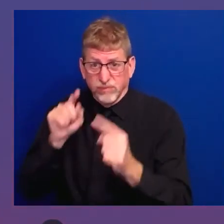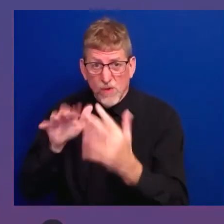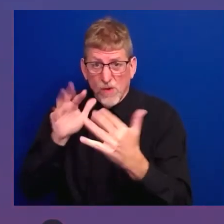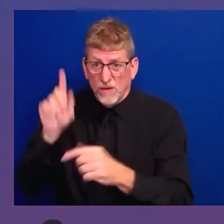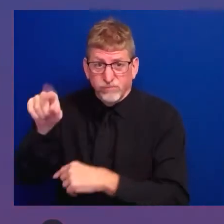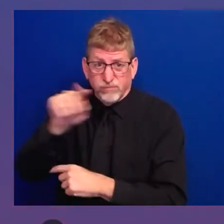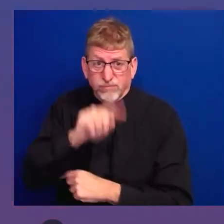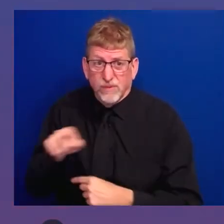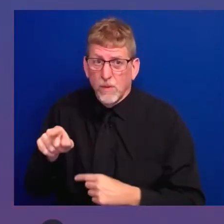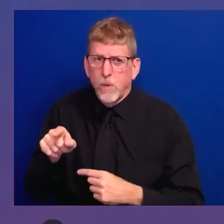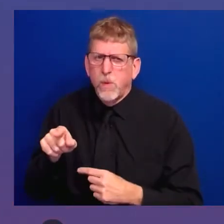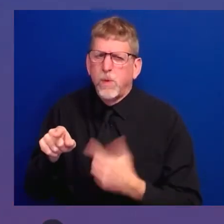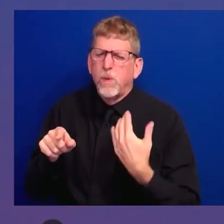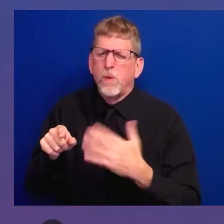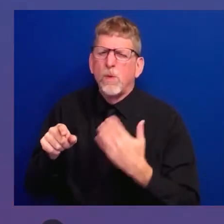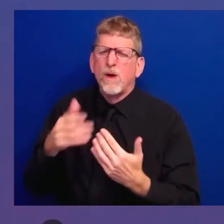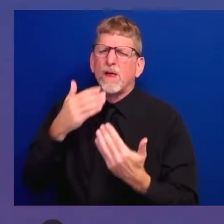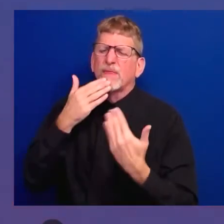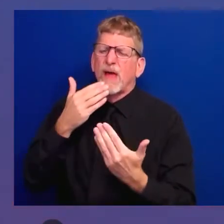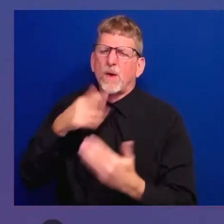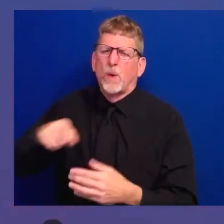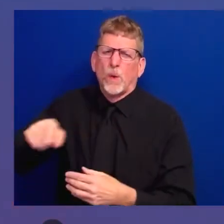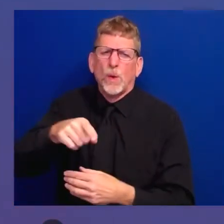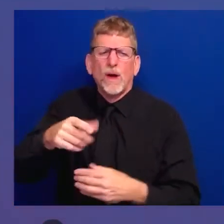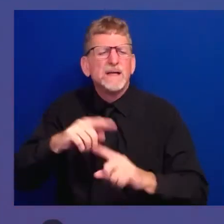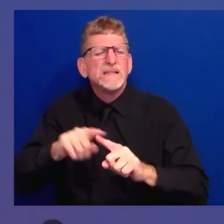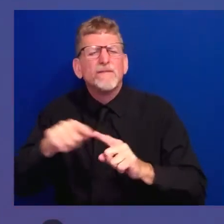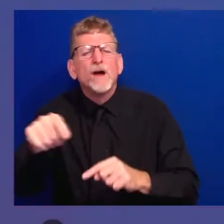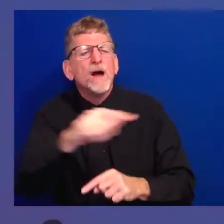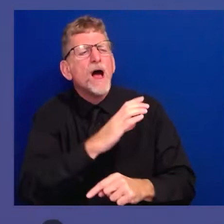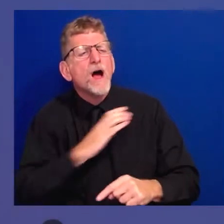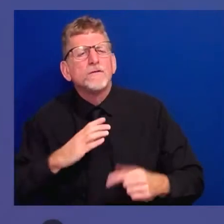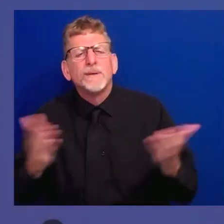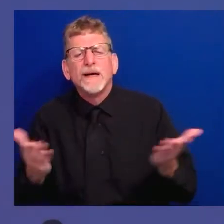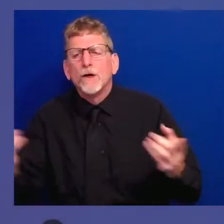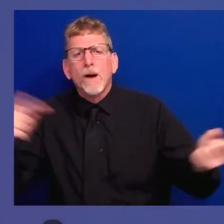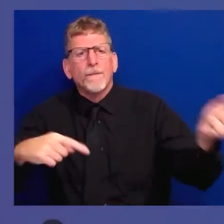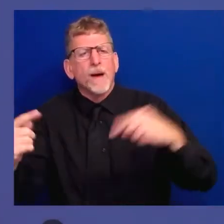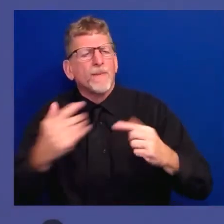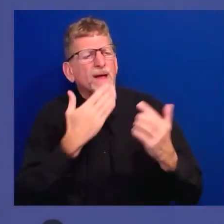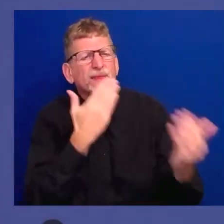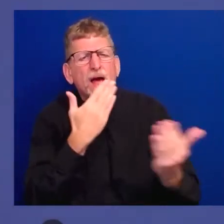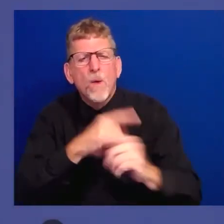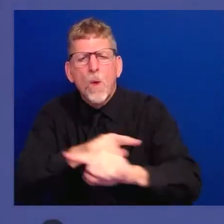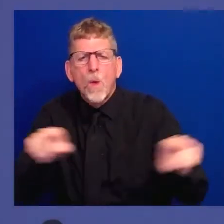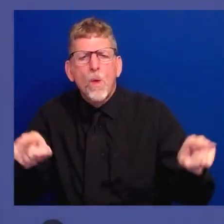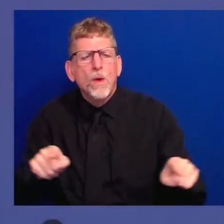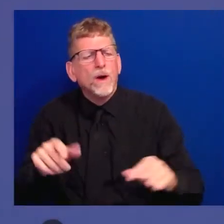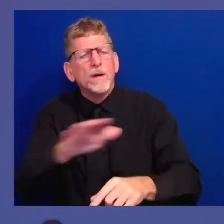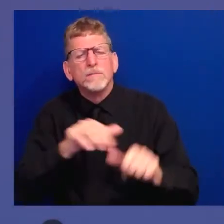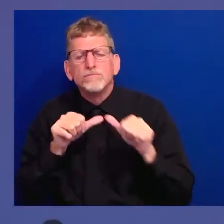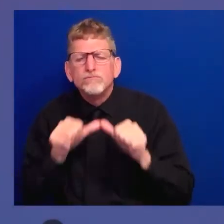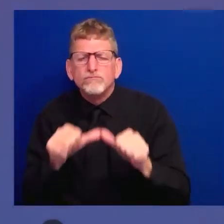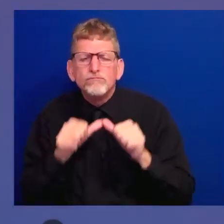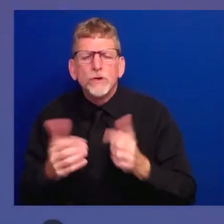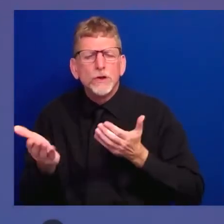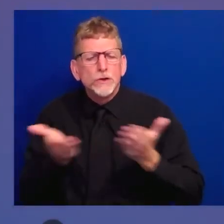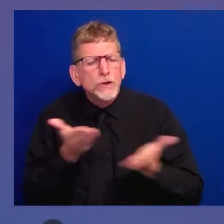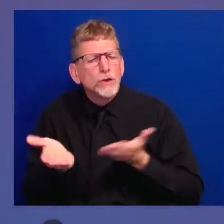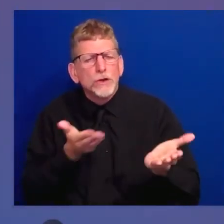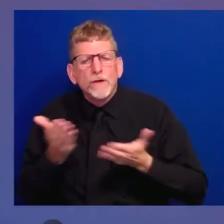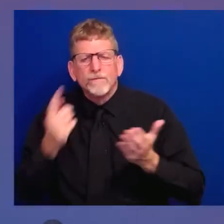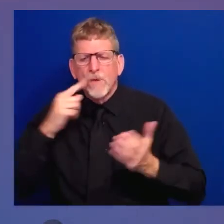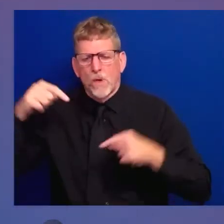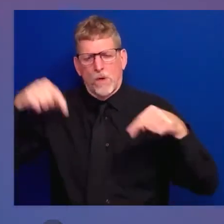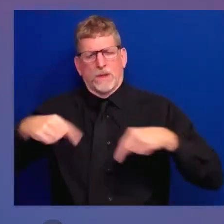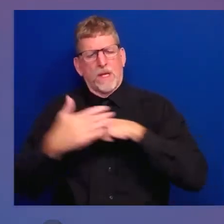for allowing me to be with you and continuing to serve our country. You know, I've often said, and I mean this sincerely from the